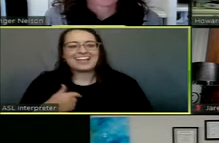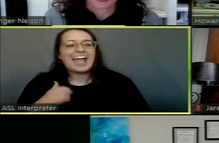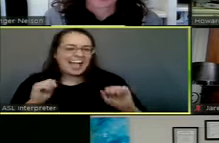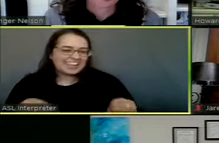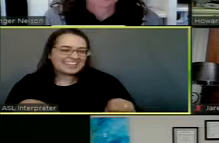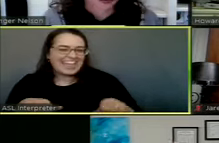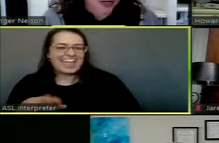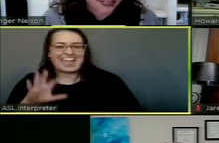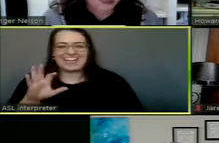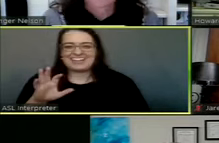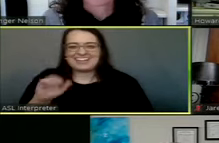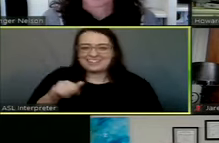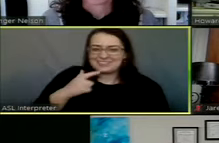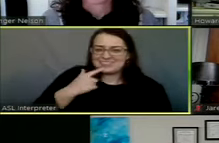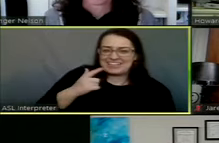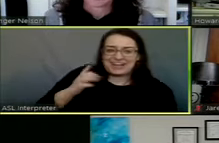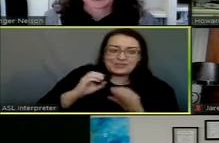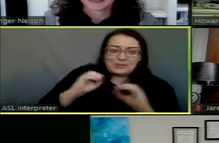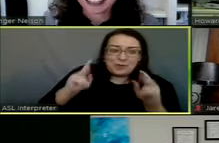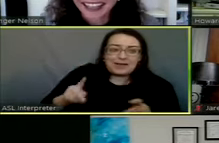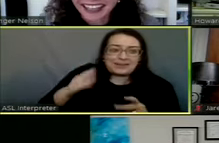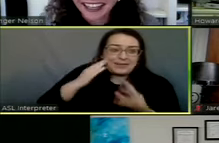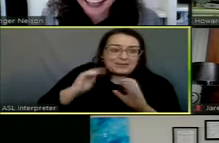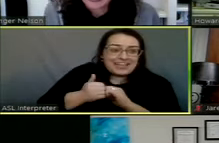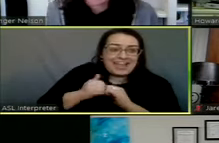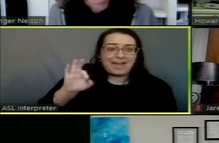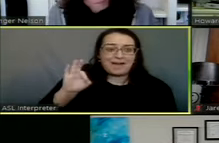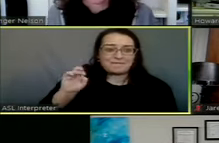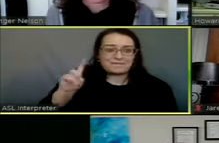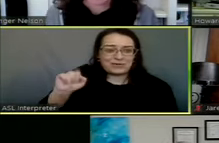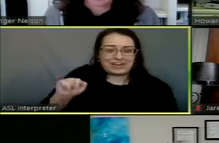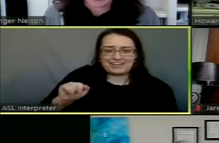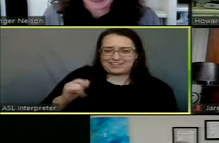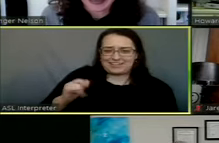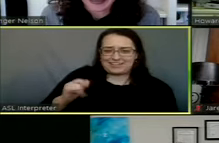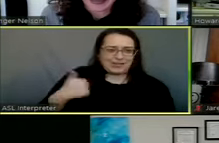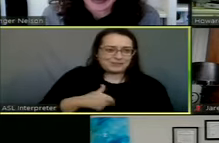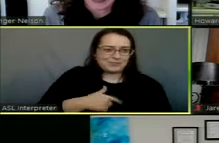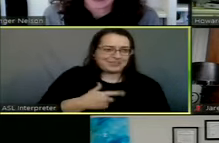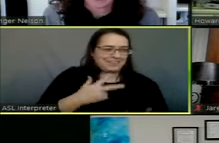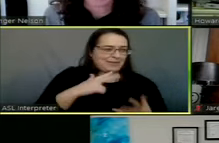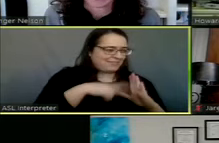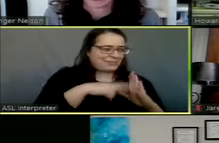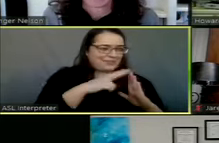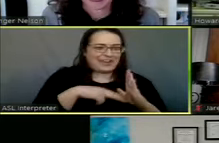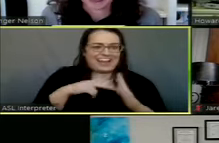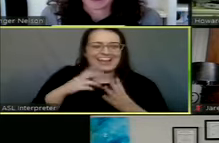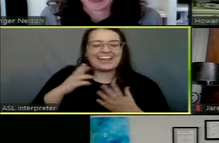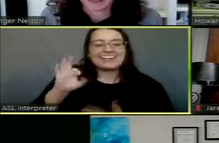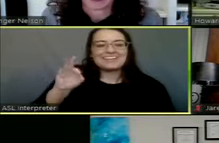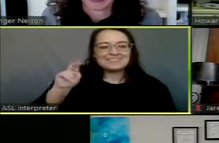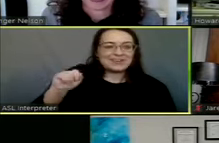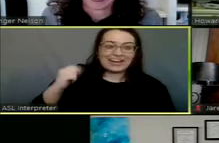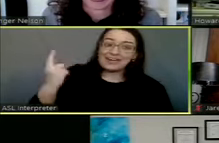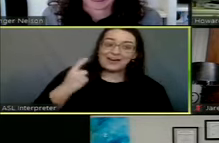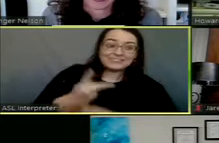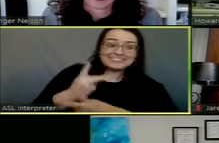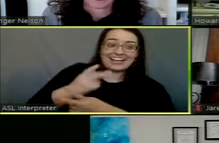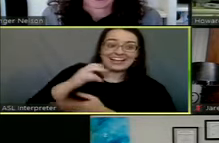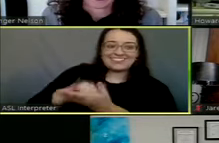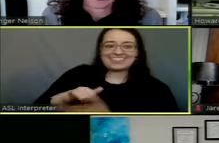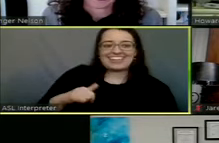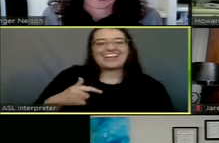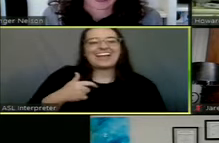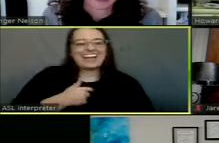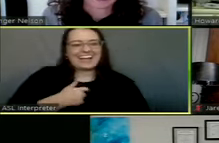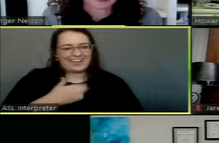Okay, go, Frida. how to do that without Frida jumping in. It's like, wait, wait, I need to read this paper? Yeah. I'll